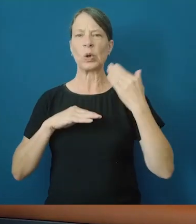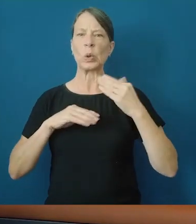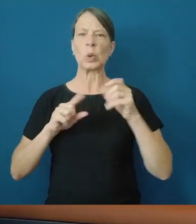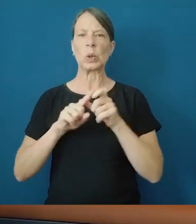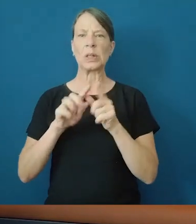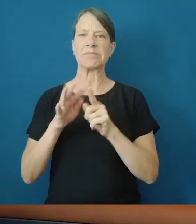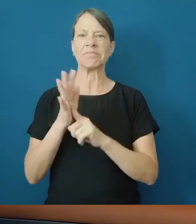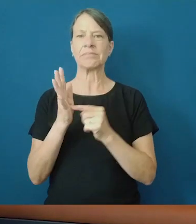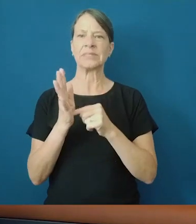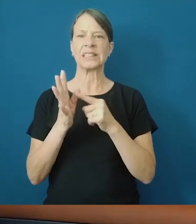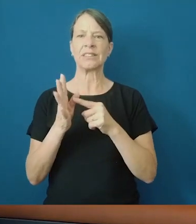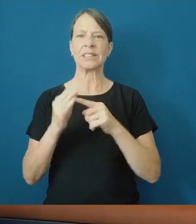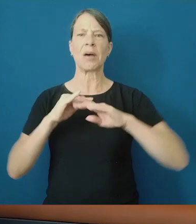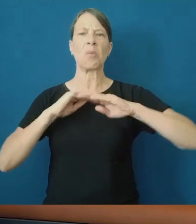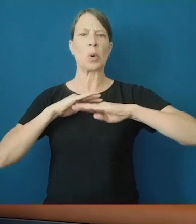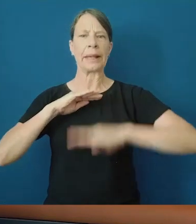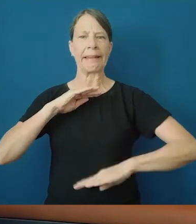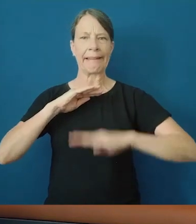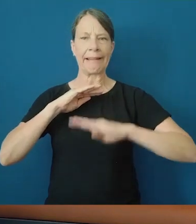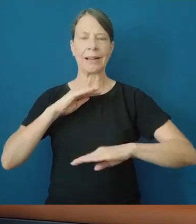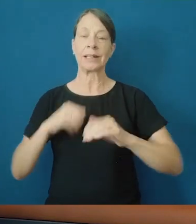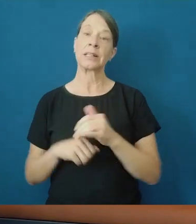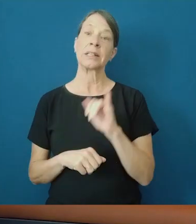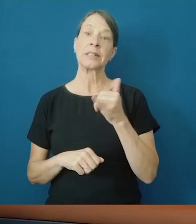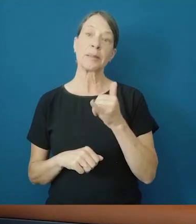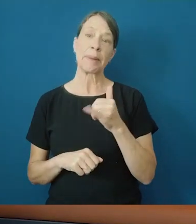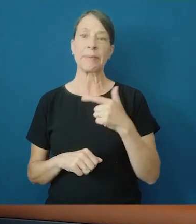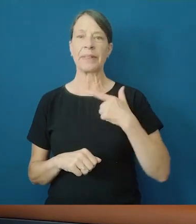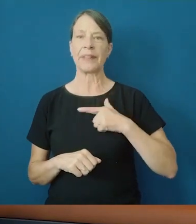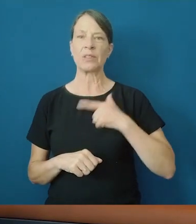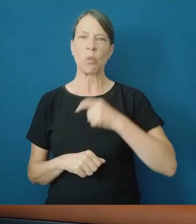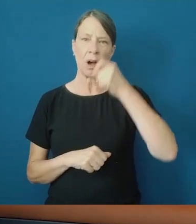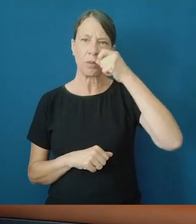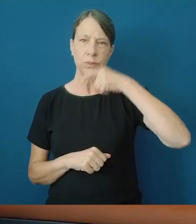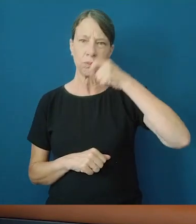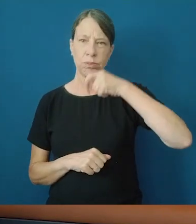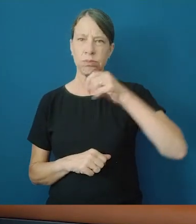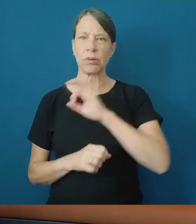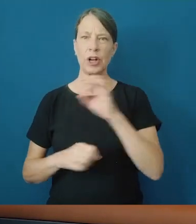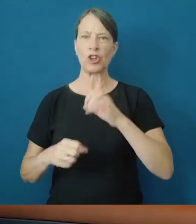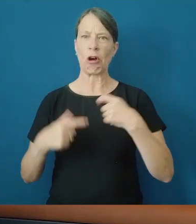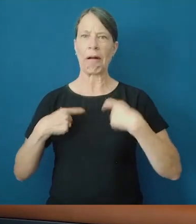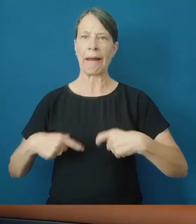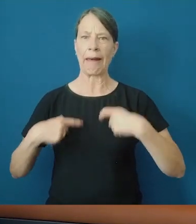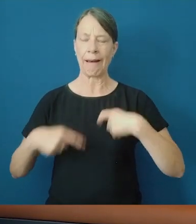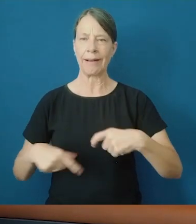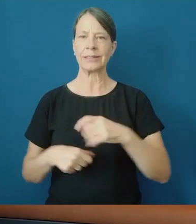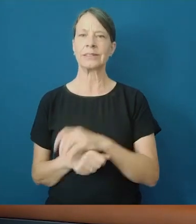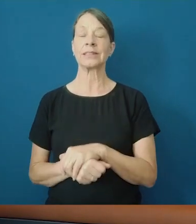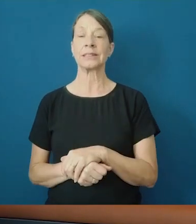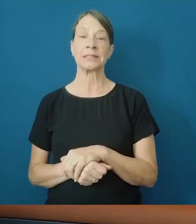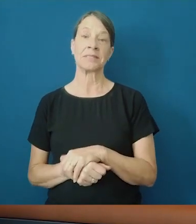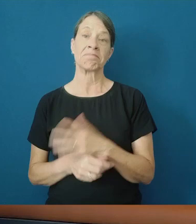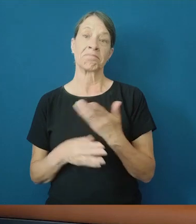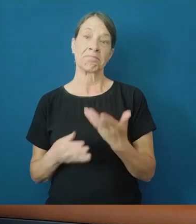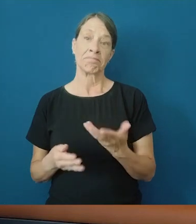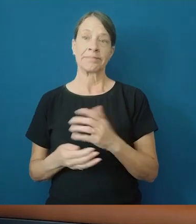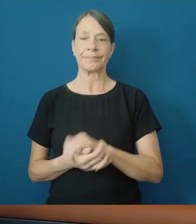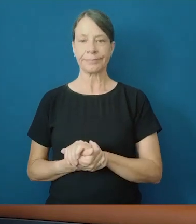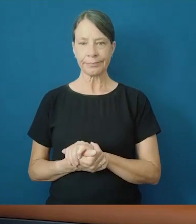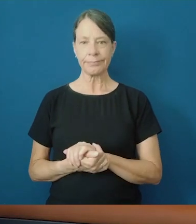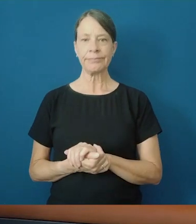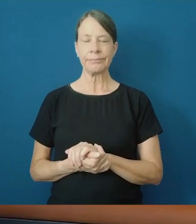explain why in some cases it causes milder disease because it stays further up as opposed to go into the lungs. And that's why also people might be experiencing